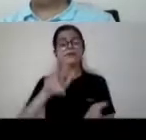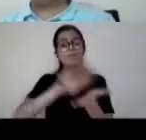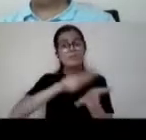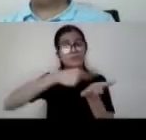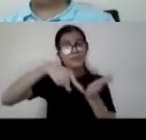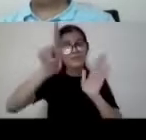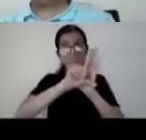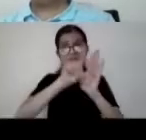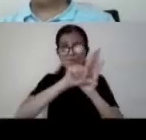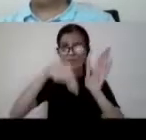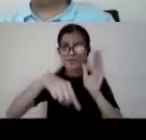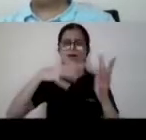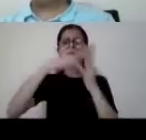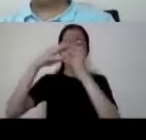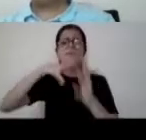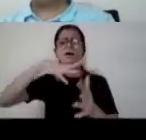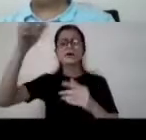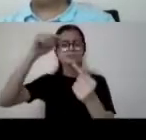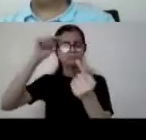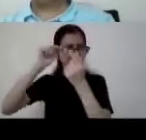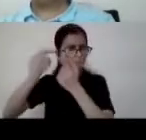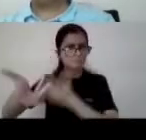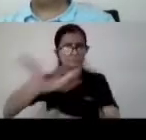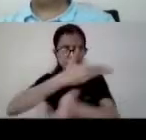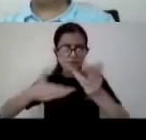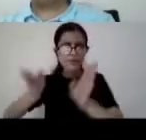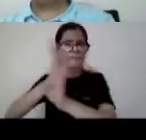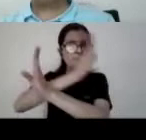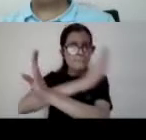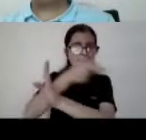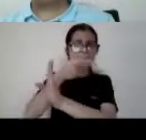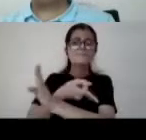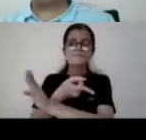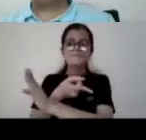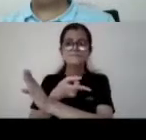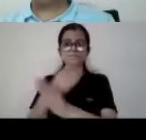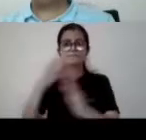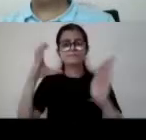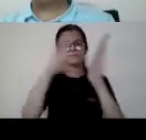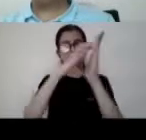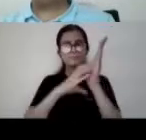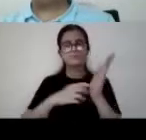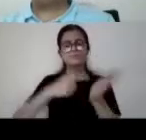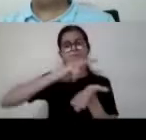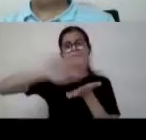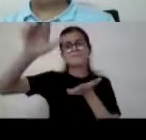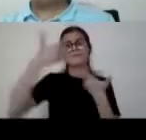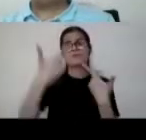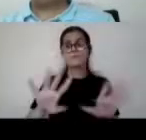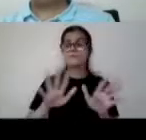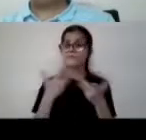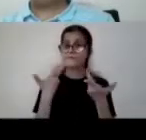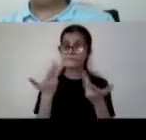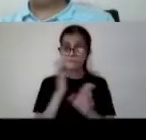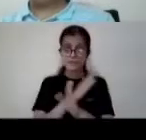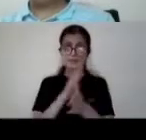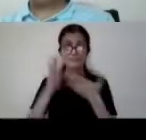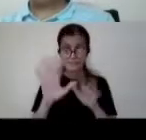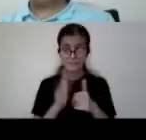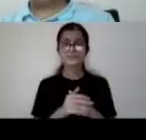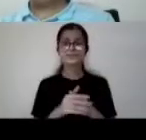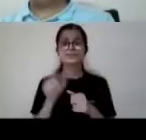with america's treaty happened even before we the text of the treaty was finalized so that's the that's one of the